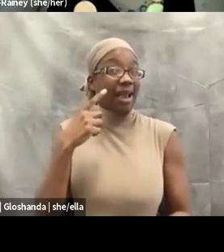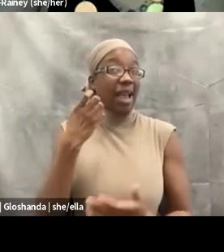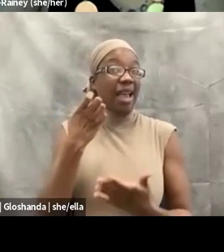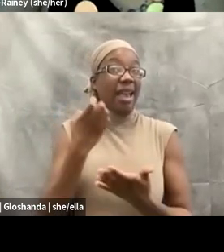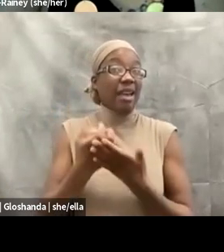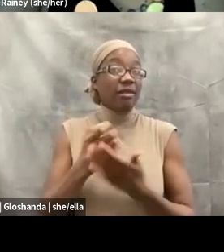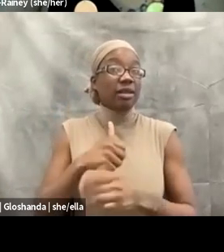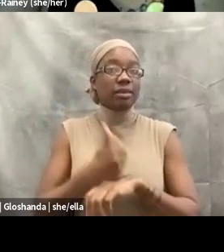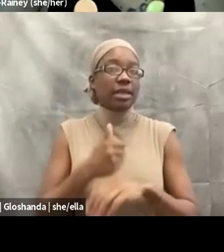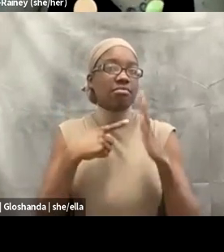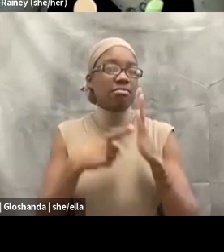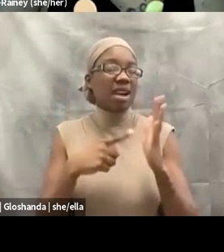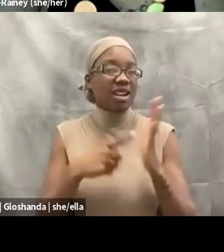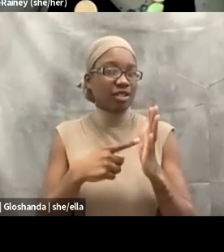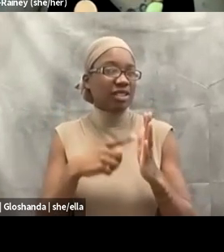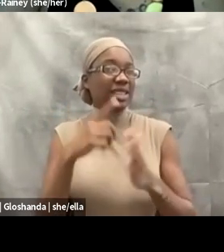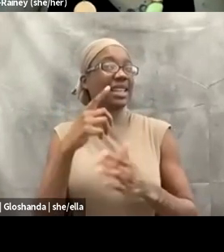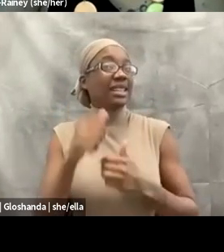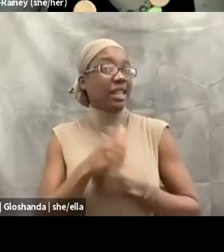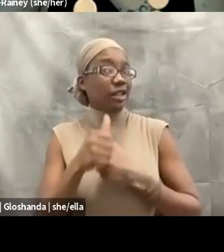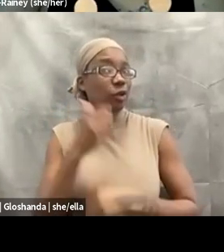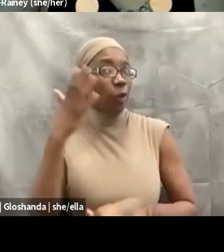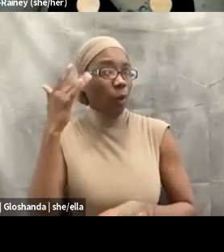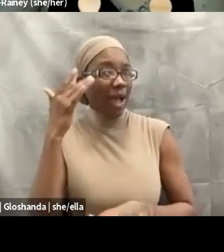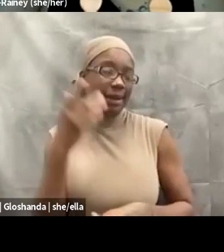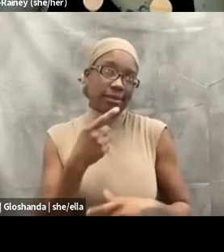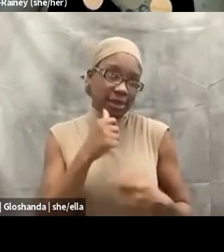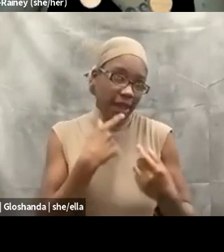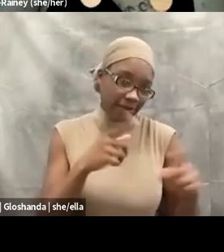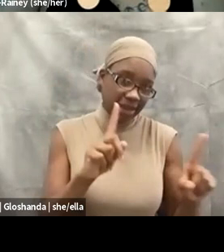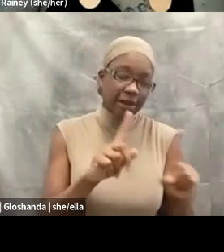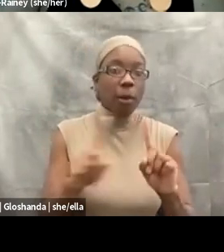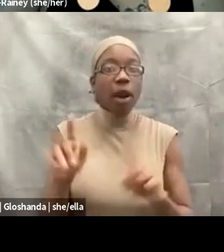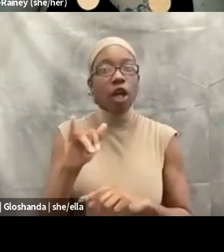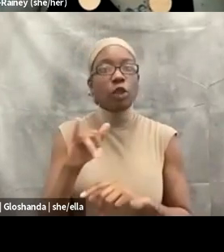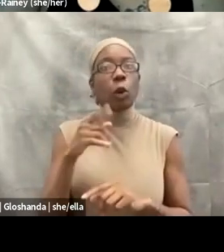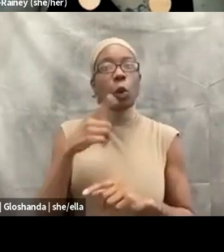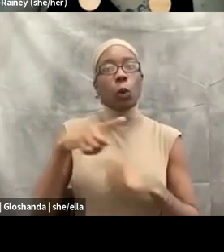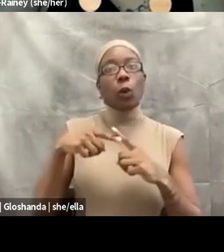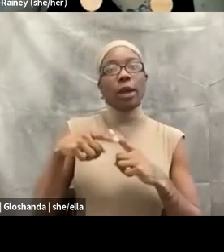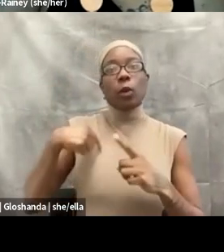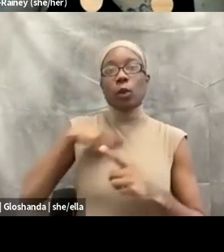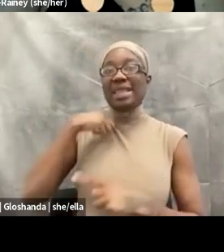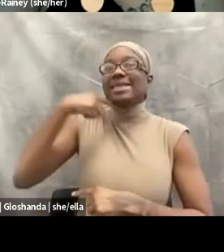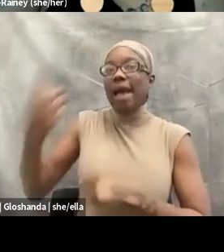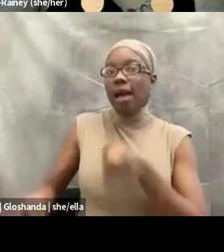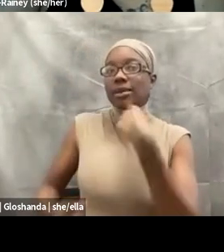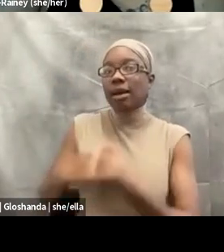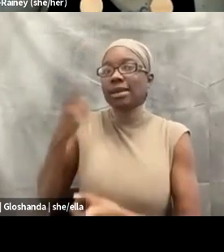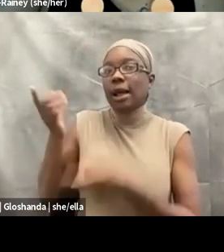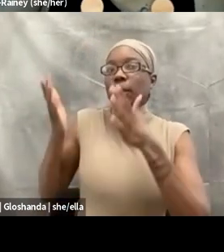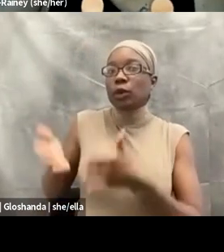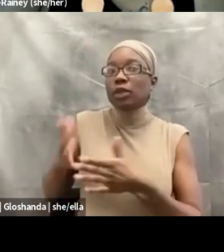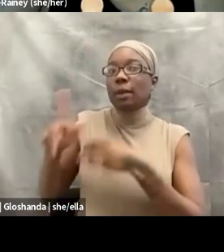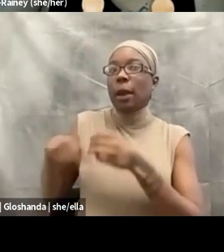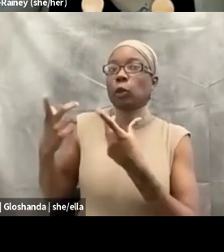you are being prescriptive around someone's healing, to me, that feels like an act of violence because you really have to be in deep consent. And